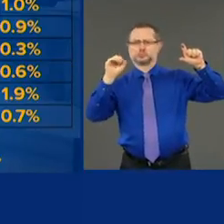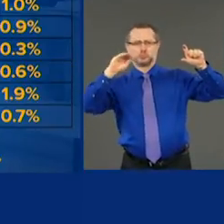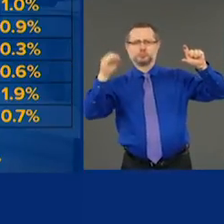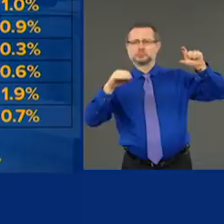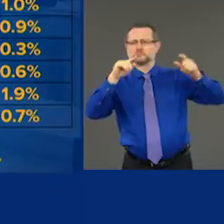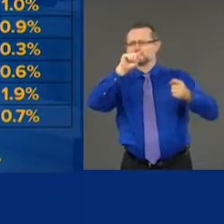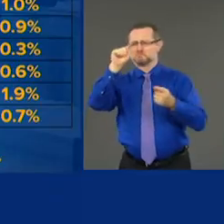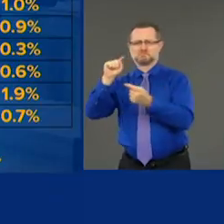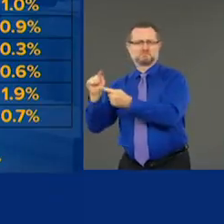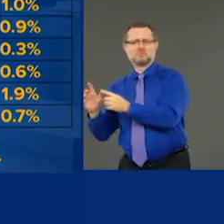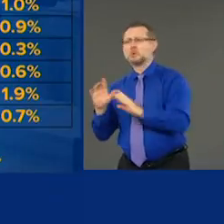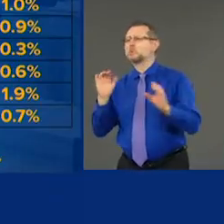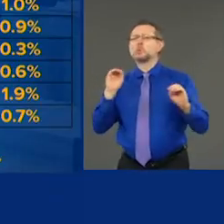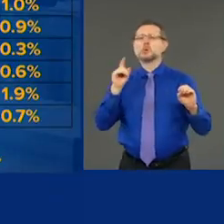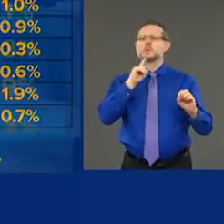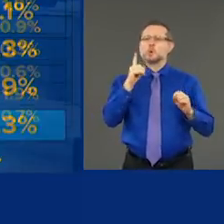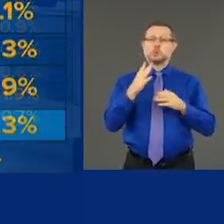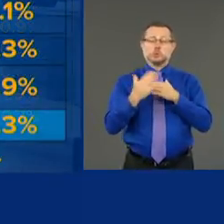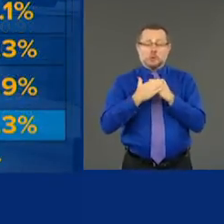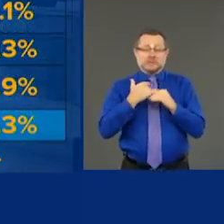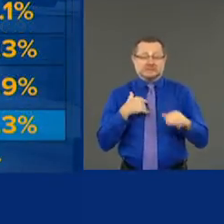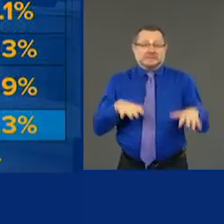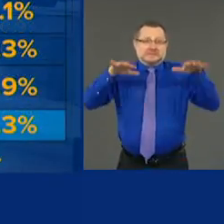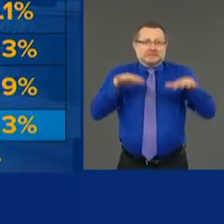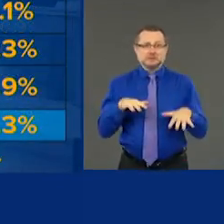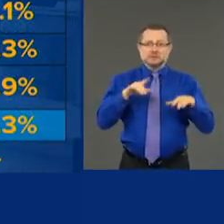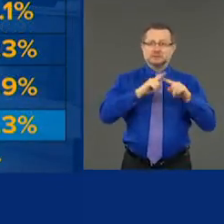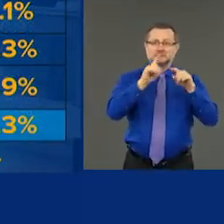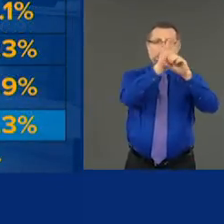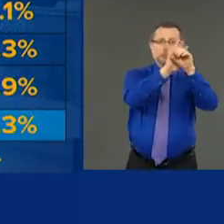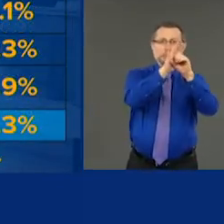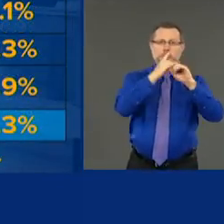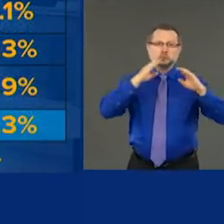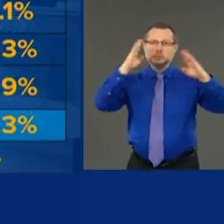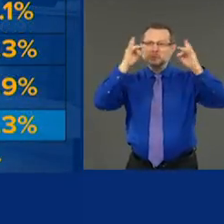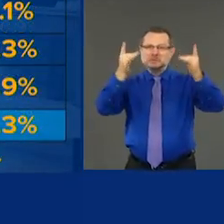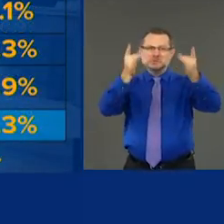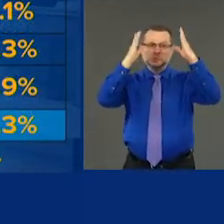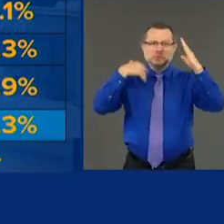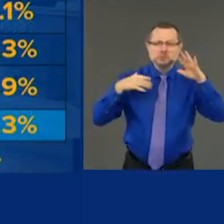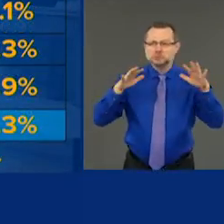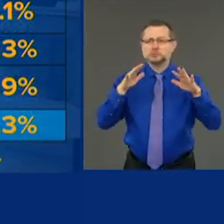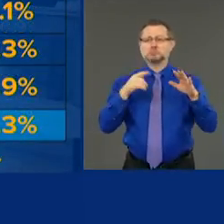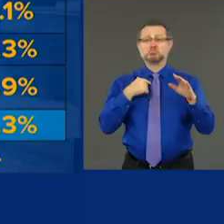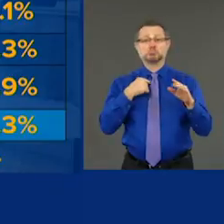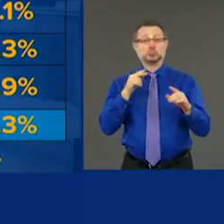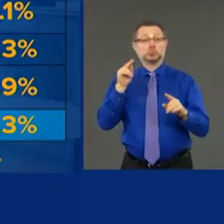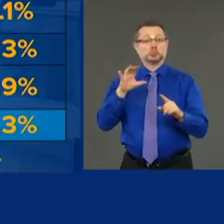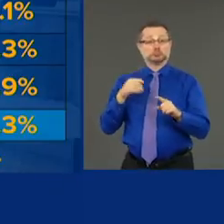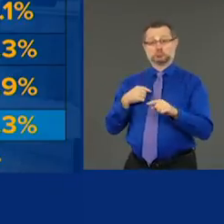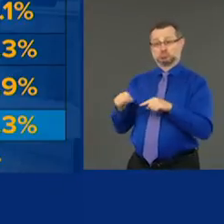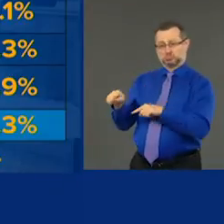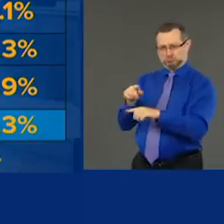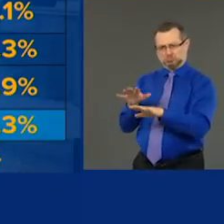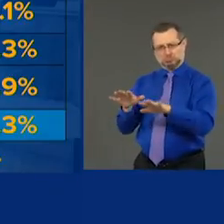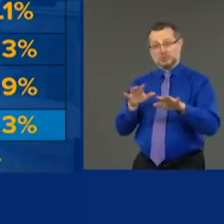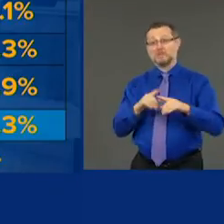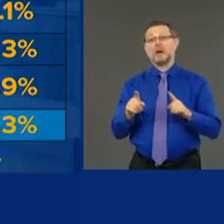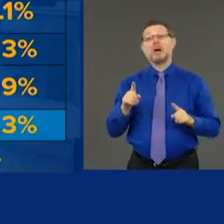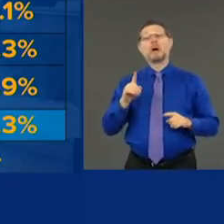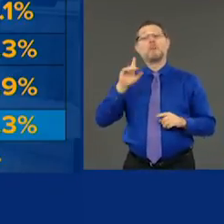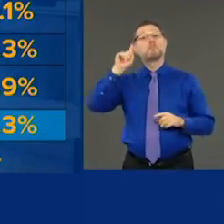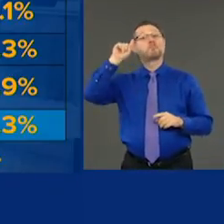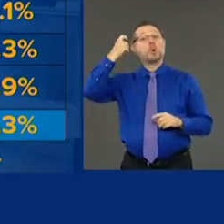No warning signs or no trouble spots. Same is true in New York City. We have a little take up in the Bronx that we'll watch, but